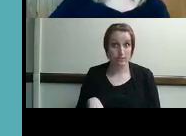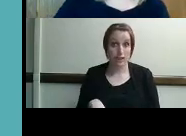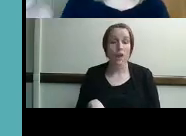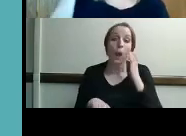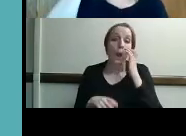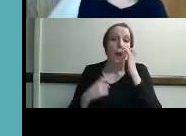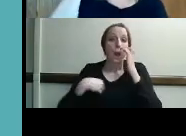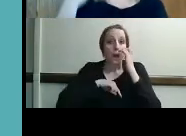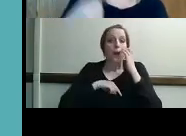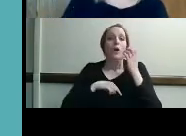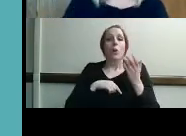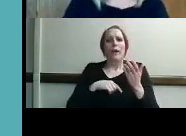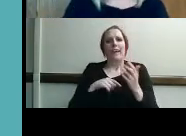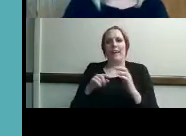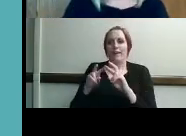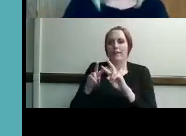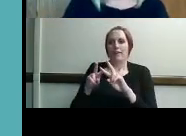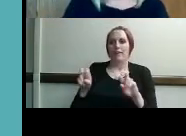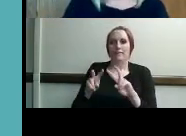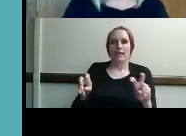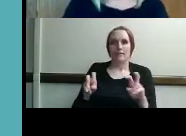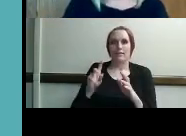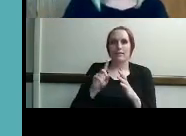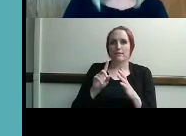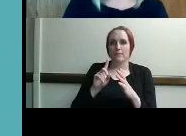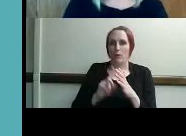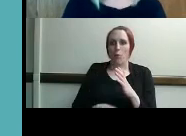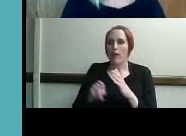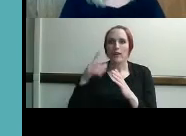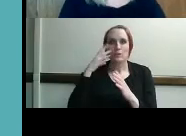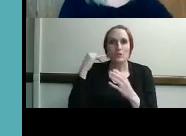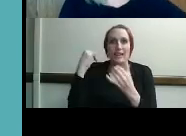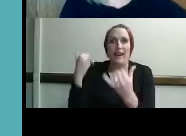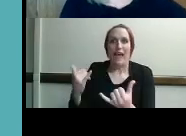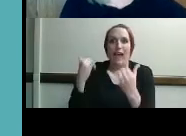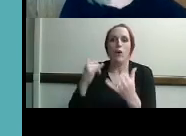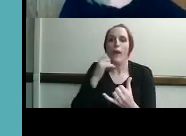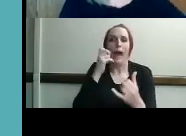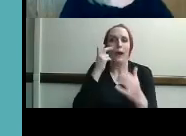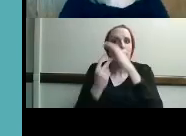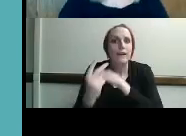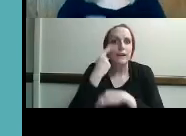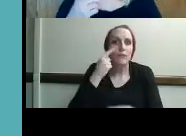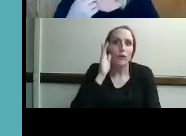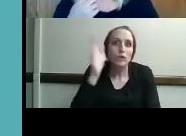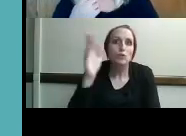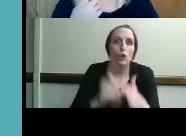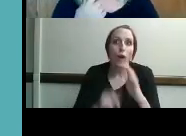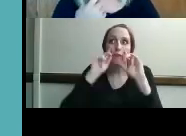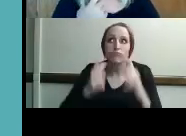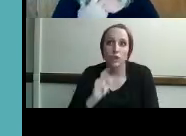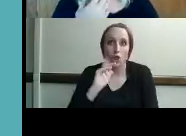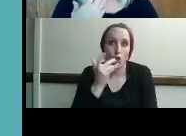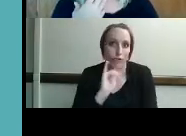for where they are now not where they we expect that they might be later because they need to use the equipment now too so